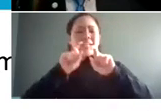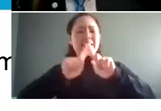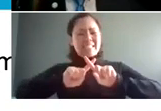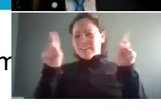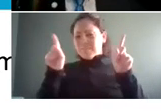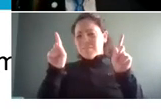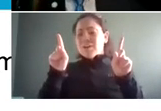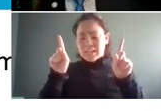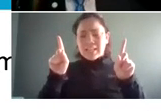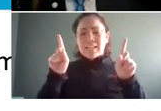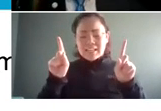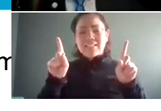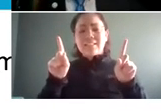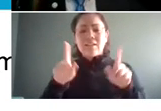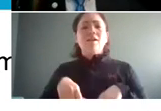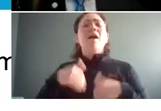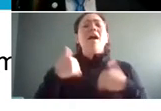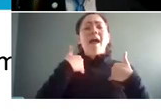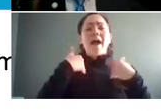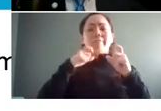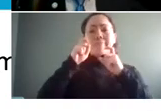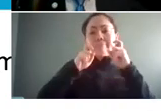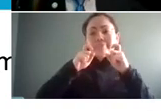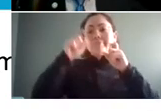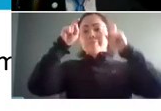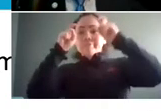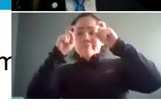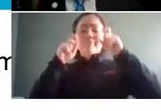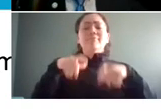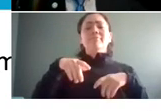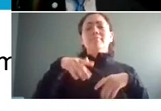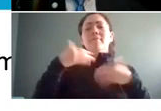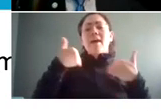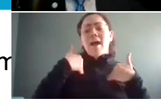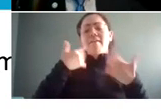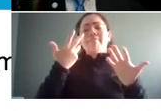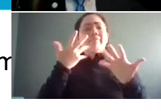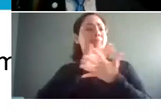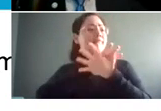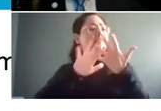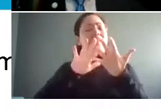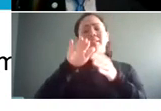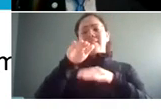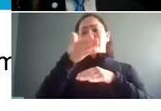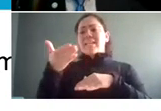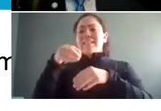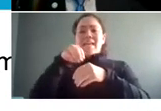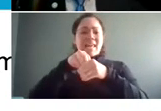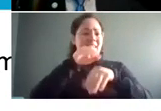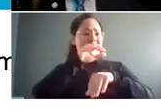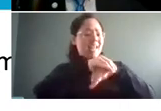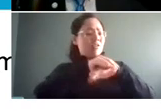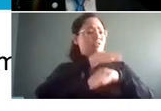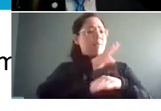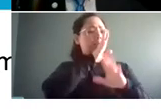is performed by facial expressions um things like that things that that in english would be um